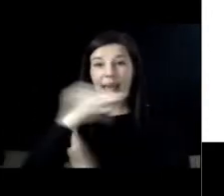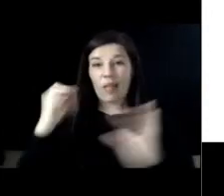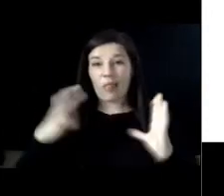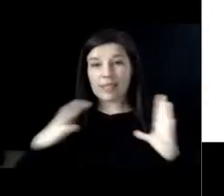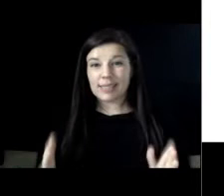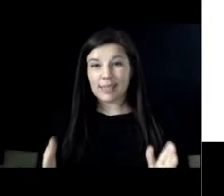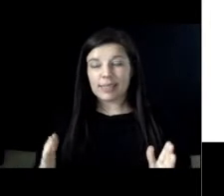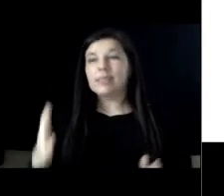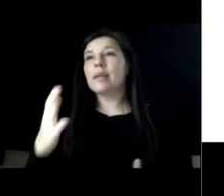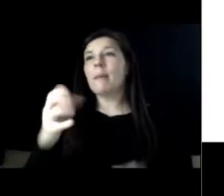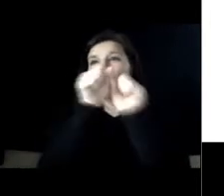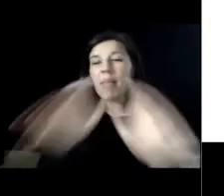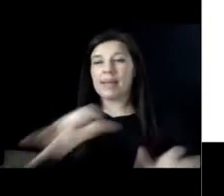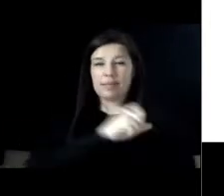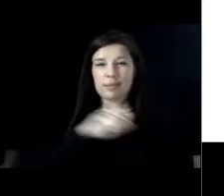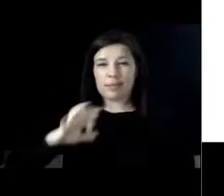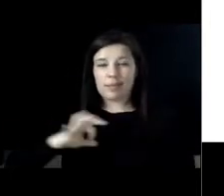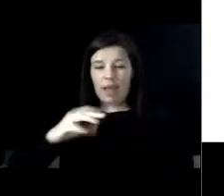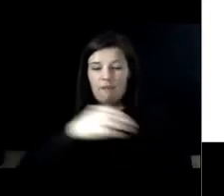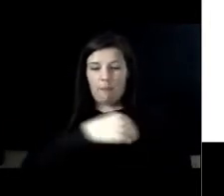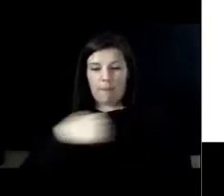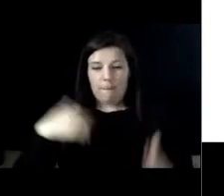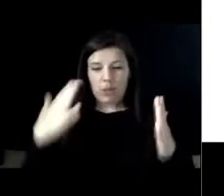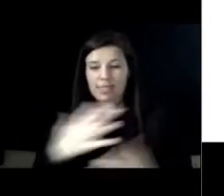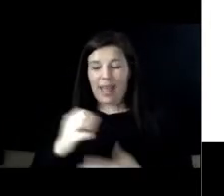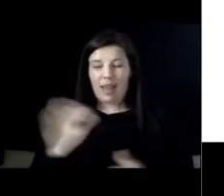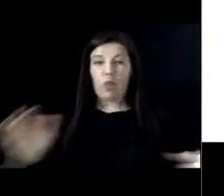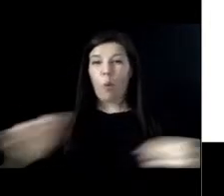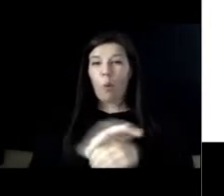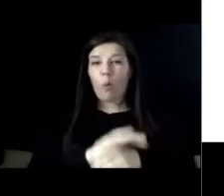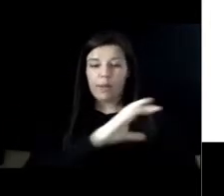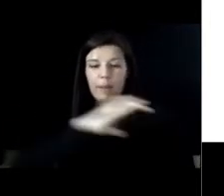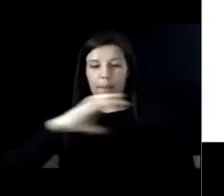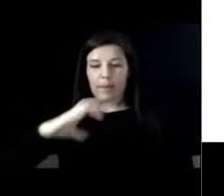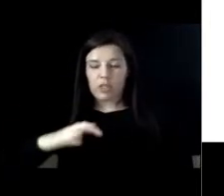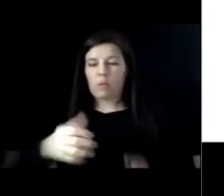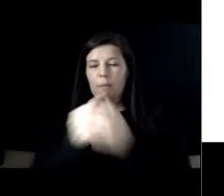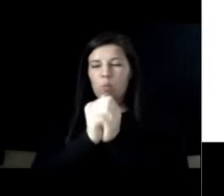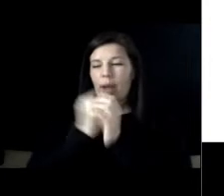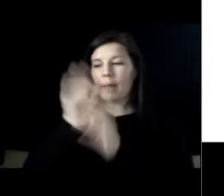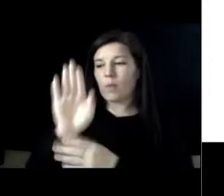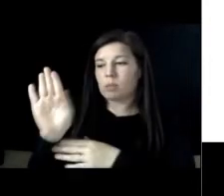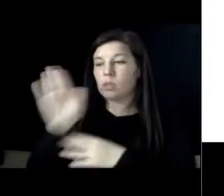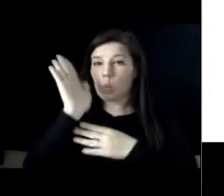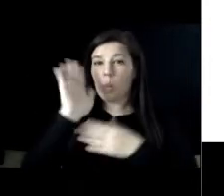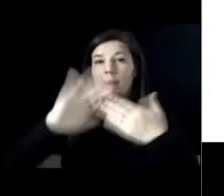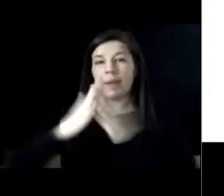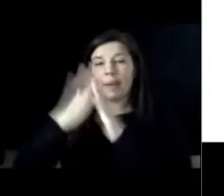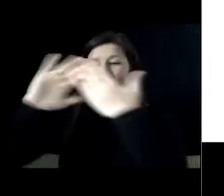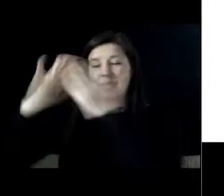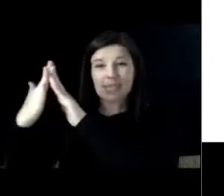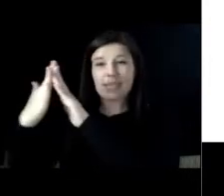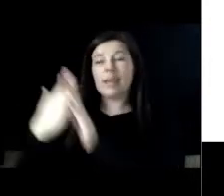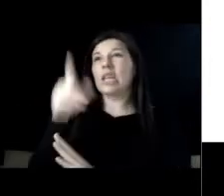see staff members this entire commission we pray that boynton beach will be the city that you would have it to be